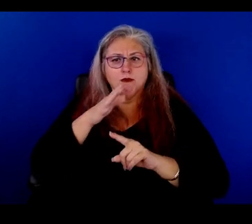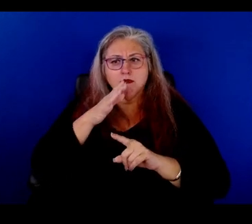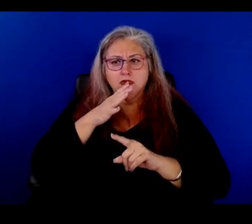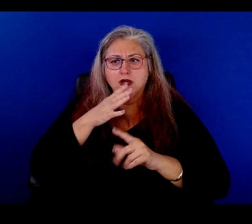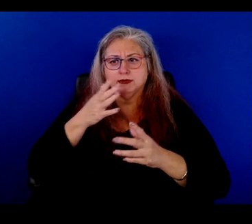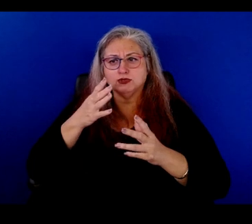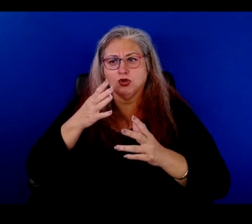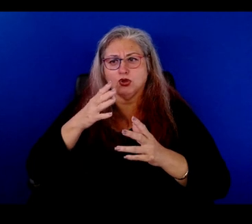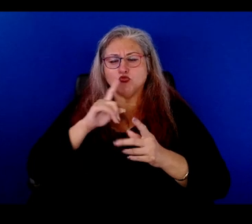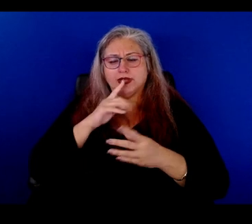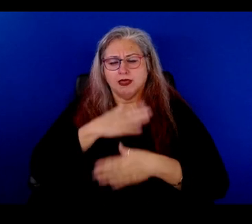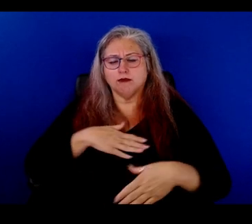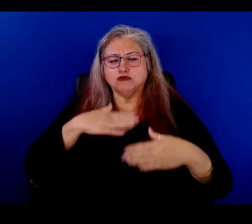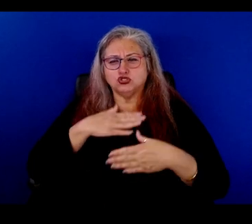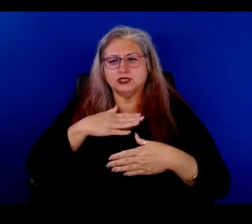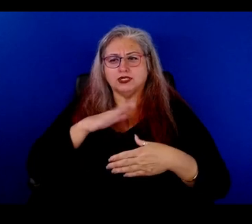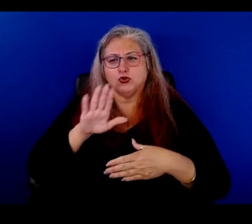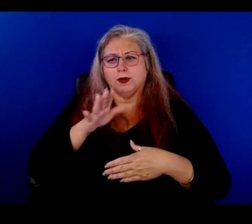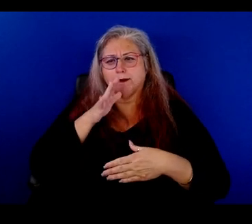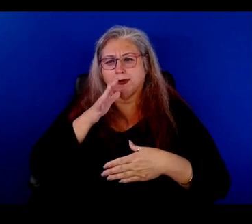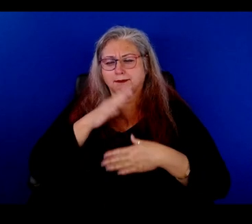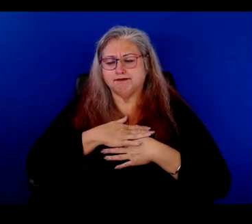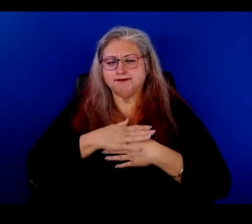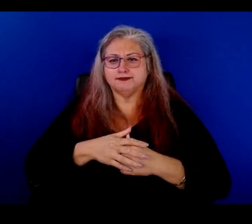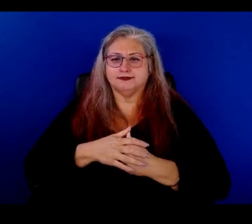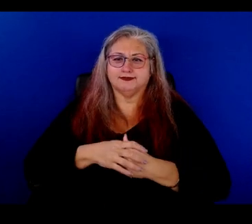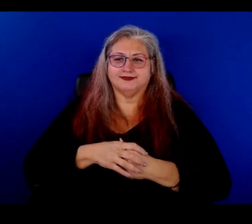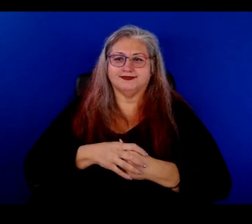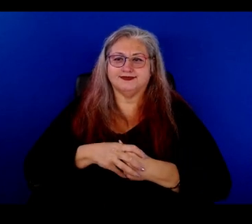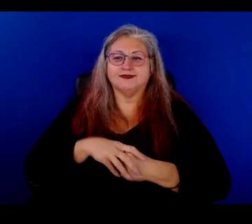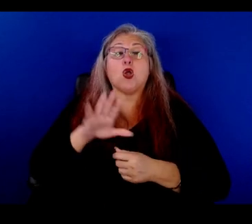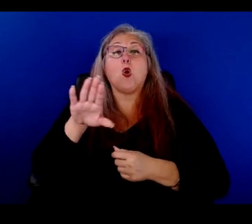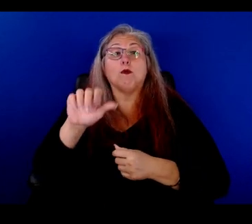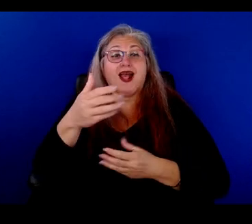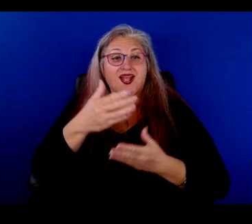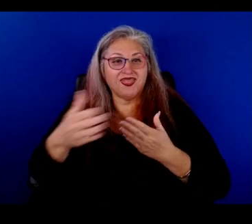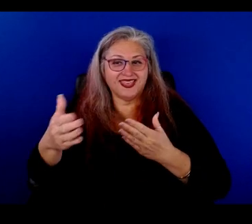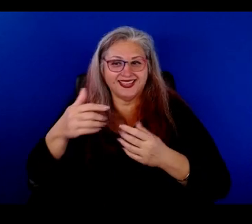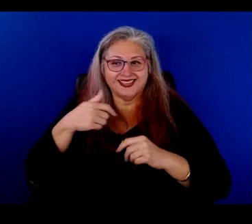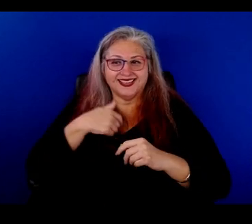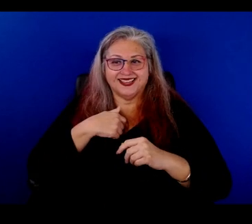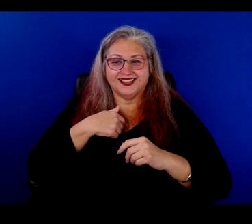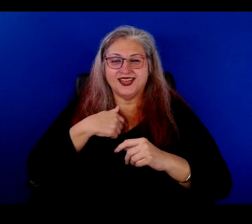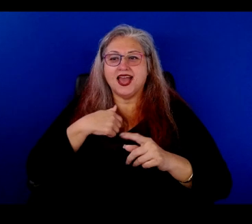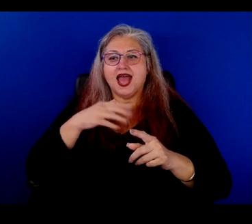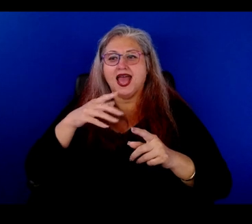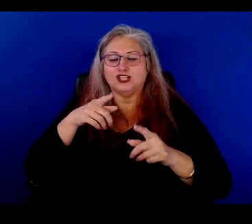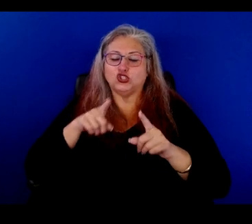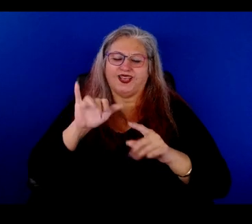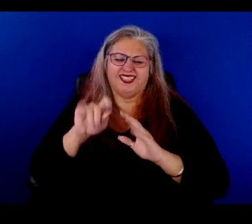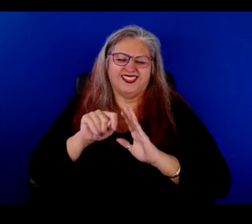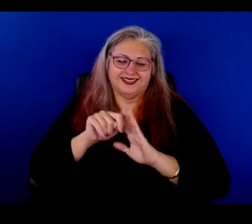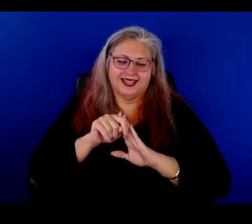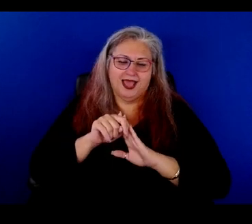very appreciative to, to you, mama. Uh, another thing that we, in those times